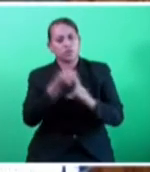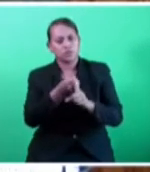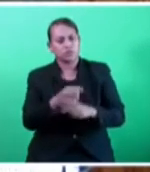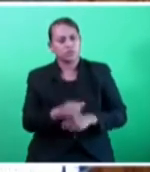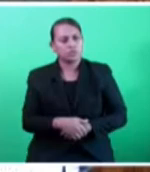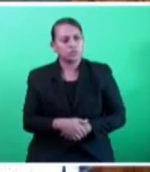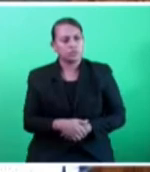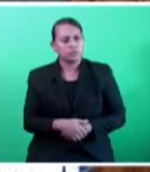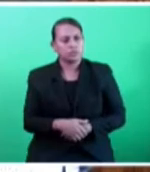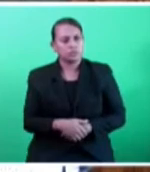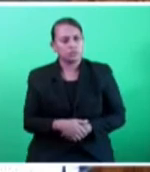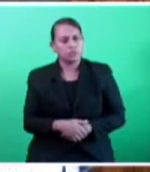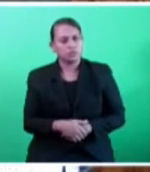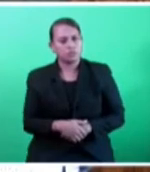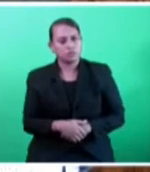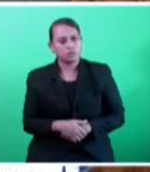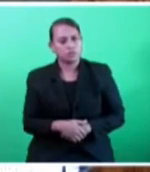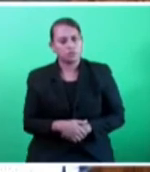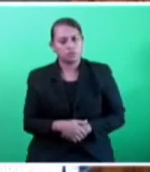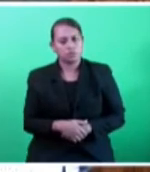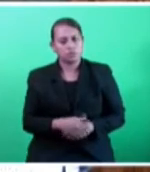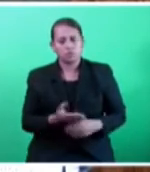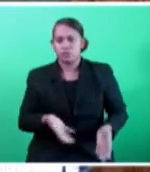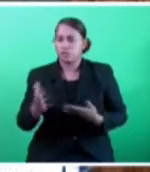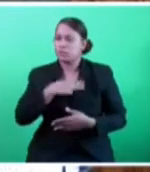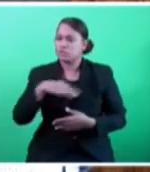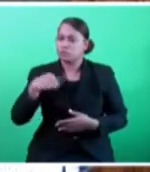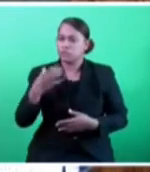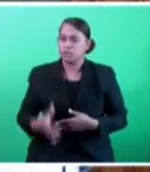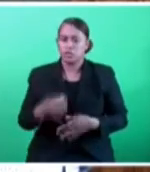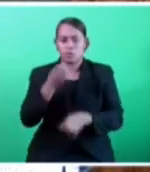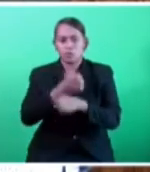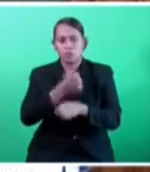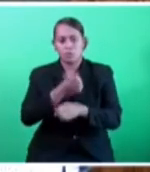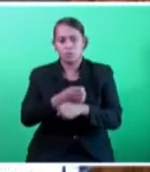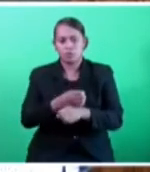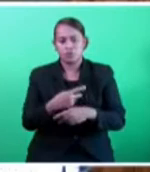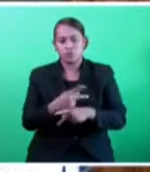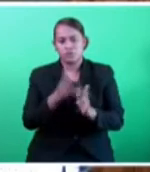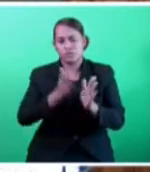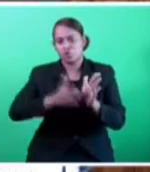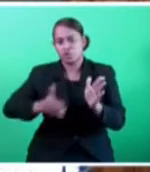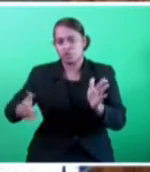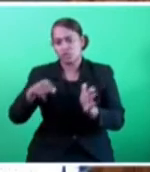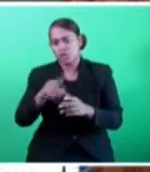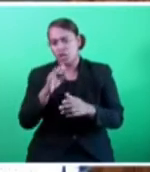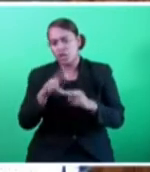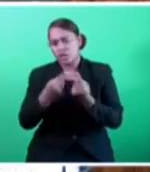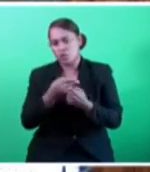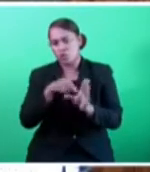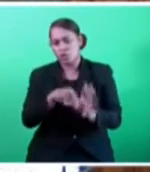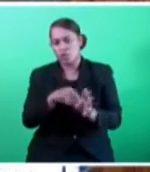I give the floor to the Minister for Employment, Productivity, Industrial Relations, Youth and Sports, the